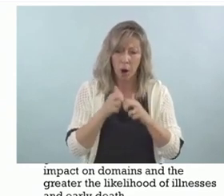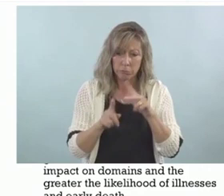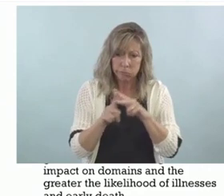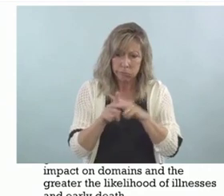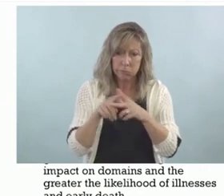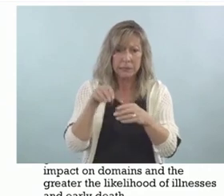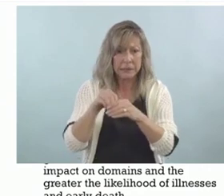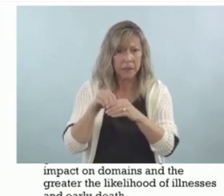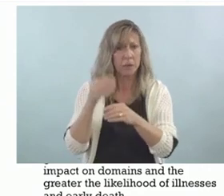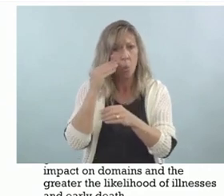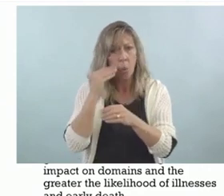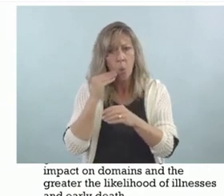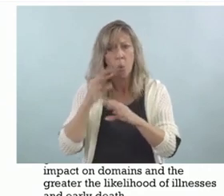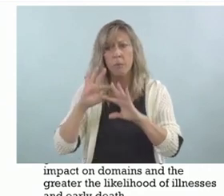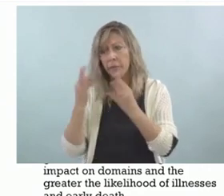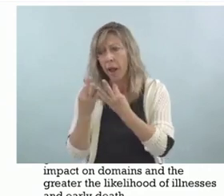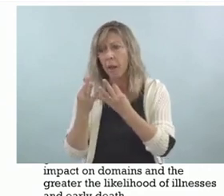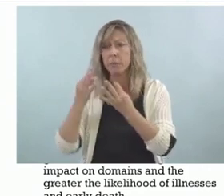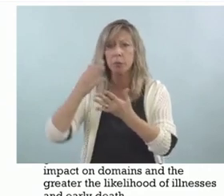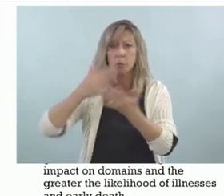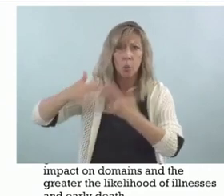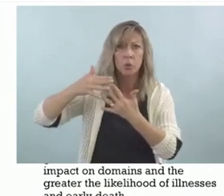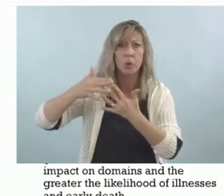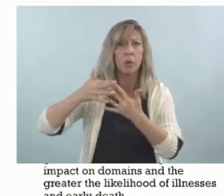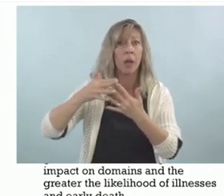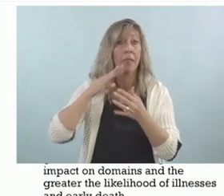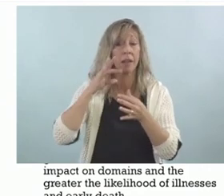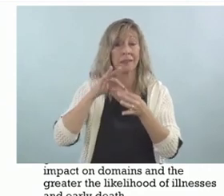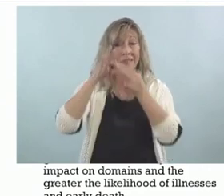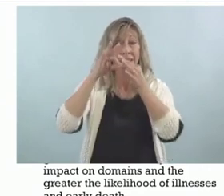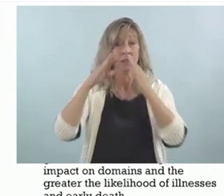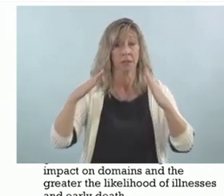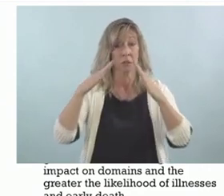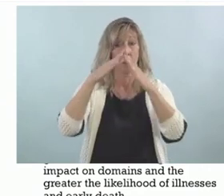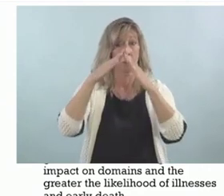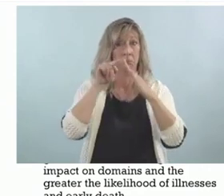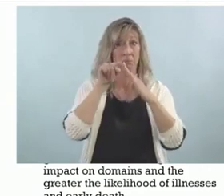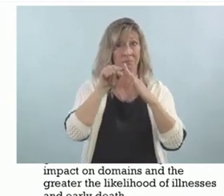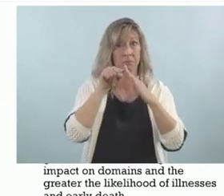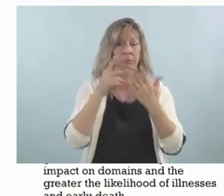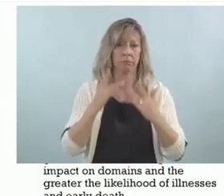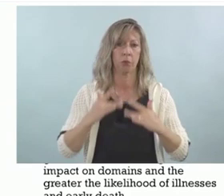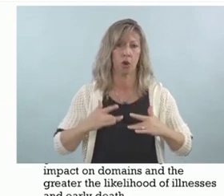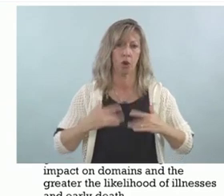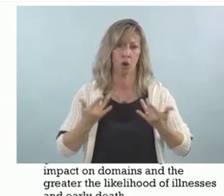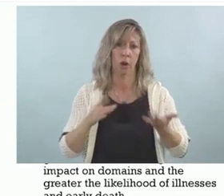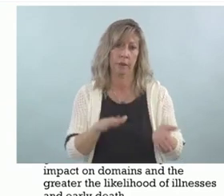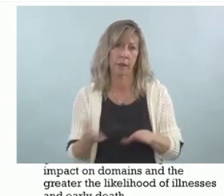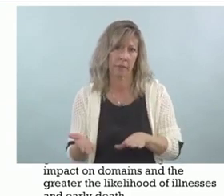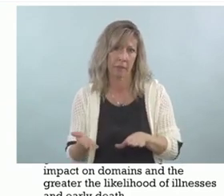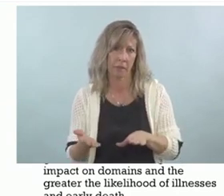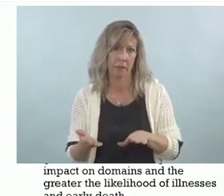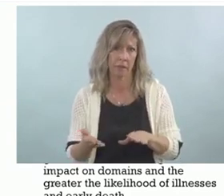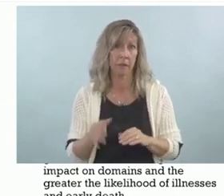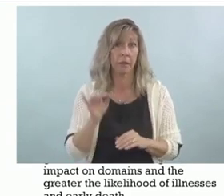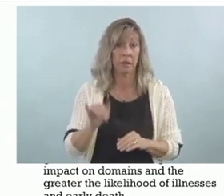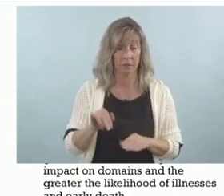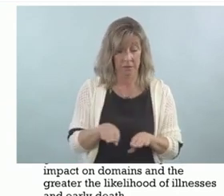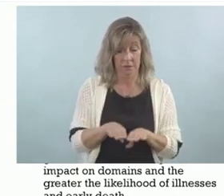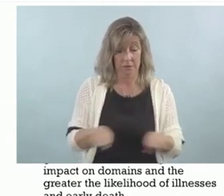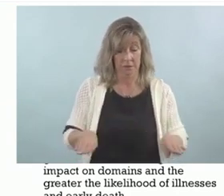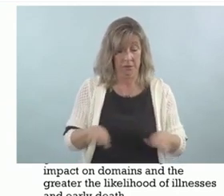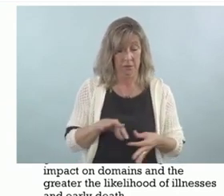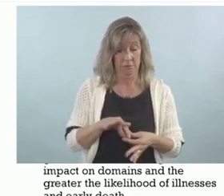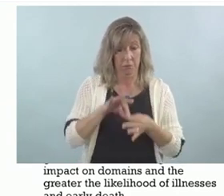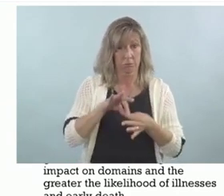top of the pyramid, we see early death. So we can see that they're all related to each other, and they all